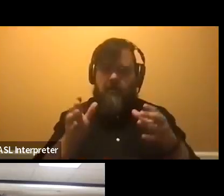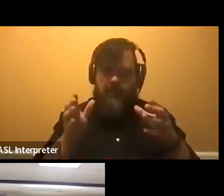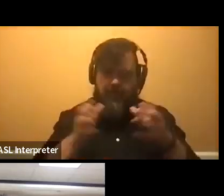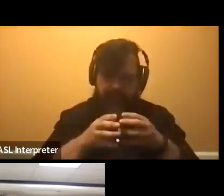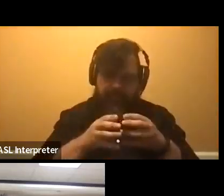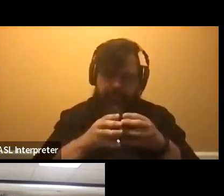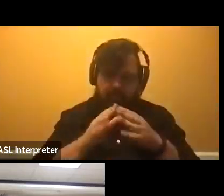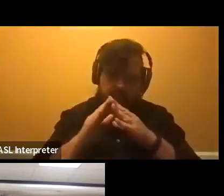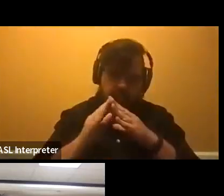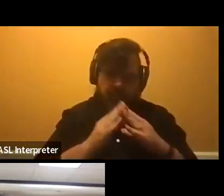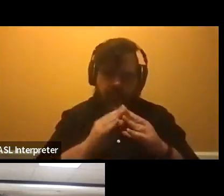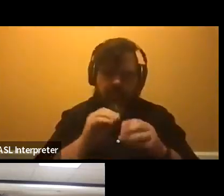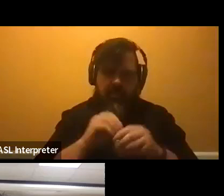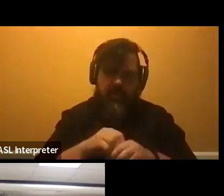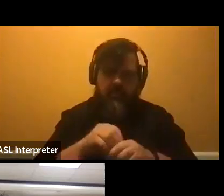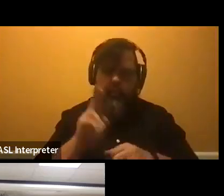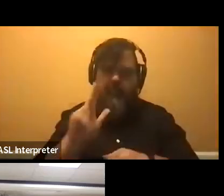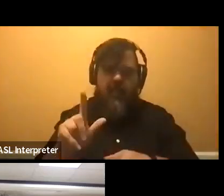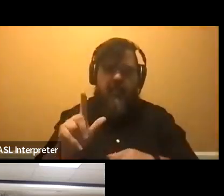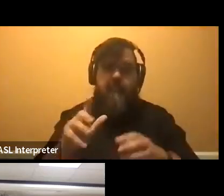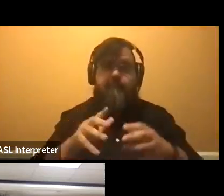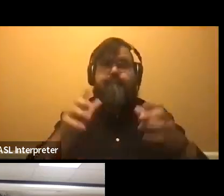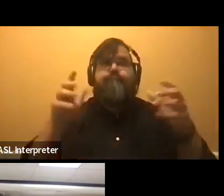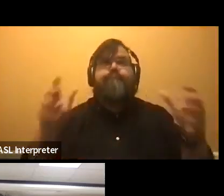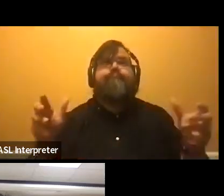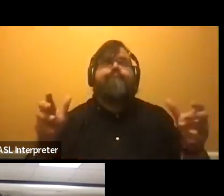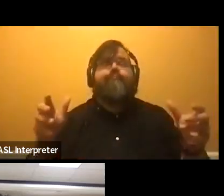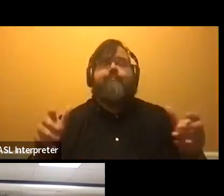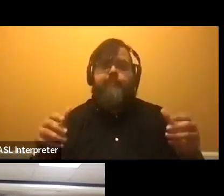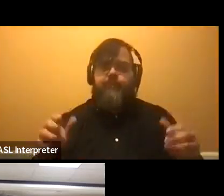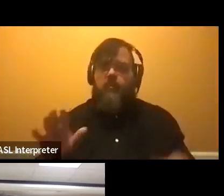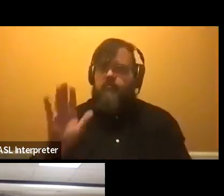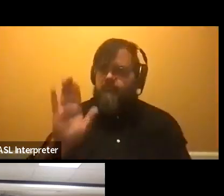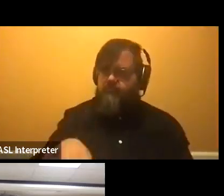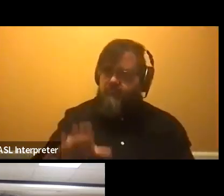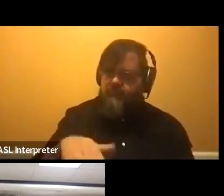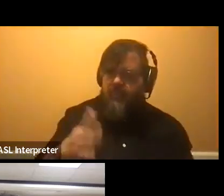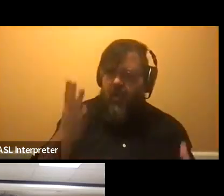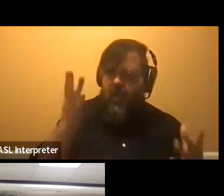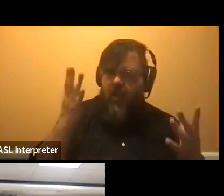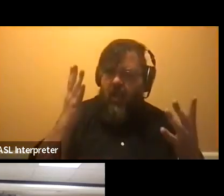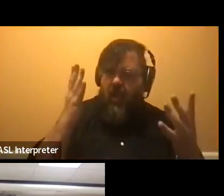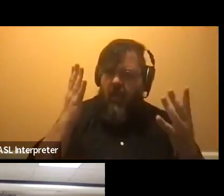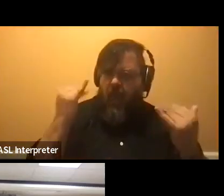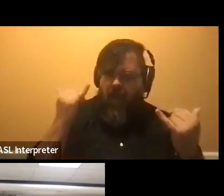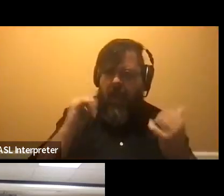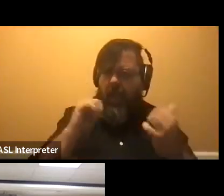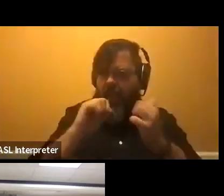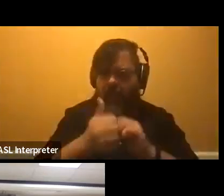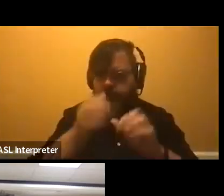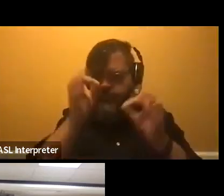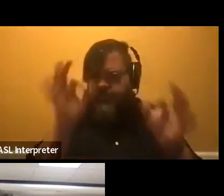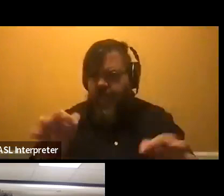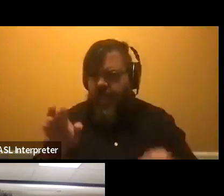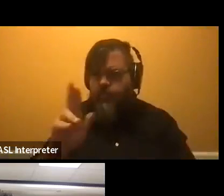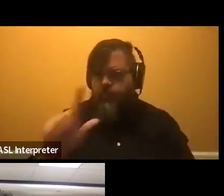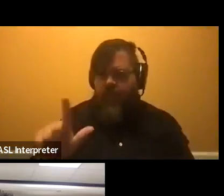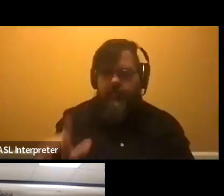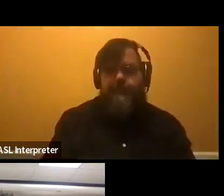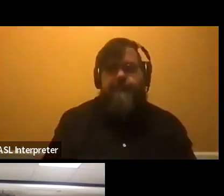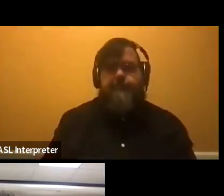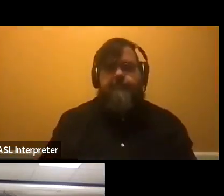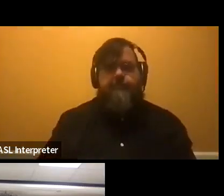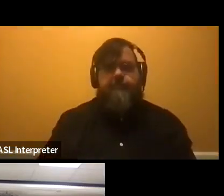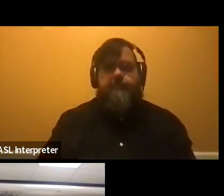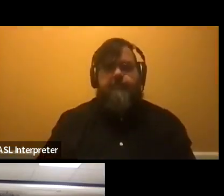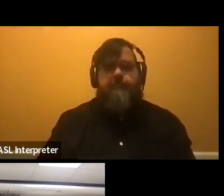of Louisville. So I would just, um, kind of throw it to you guys about how you made your college decision and if honors was, was a factor when you were choosing UofL.